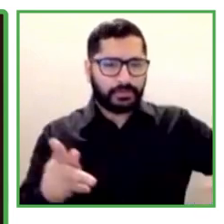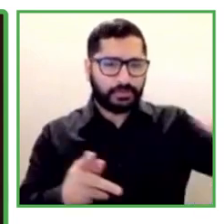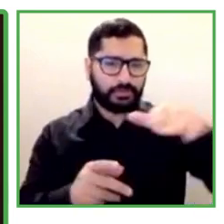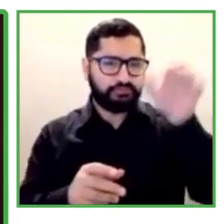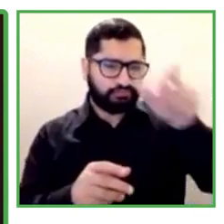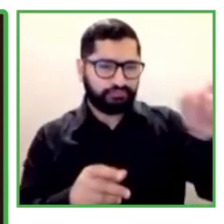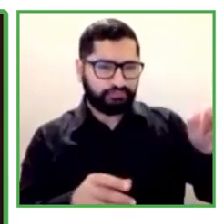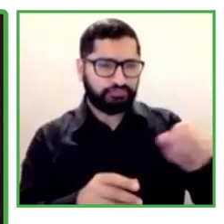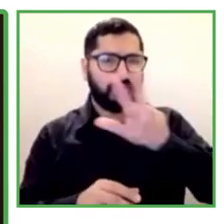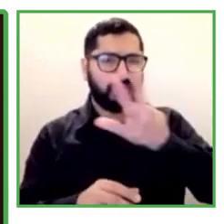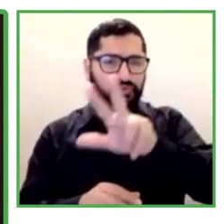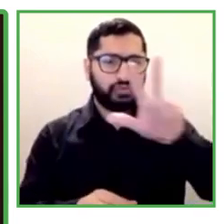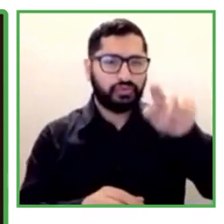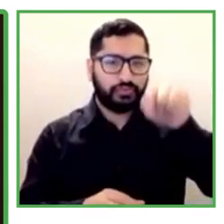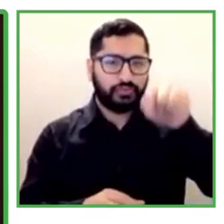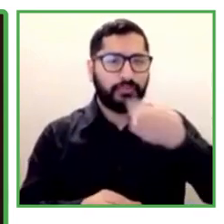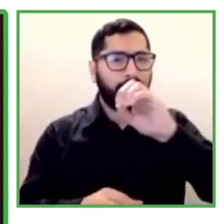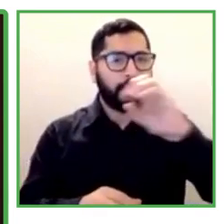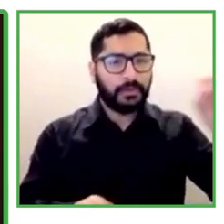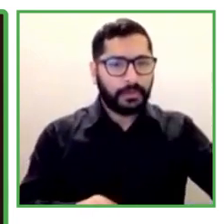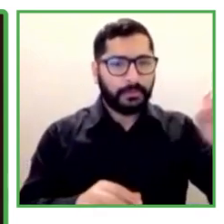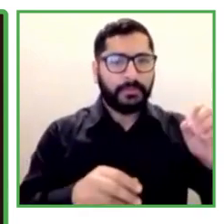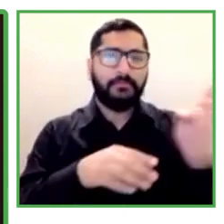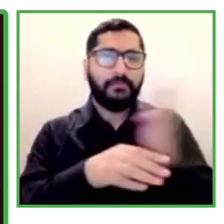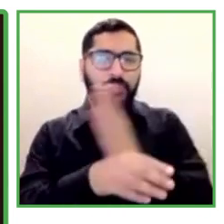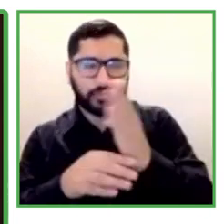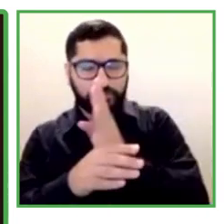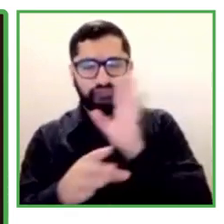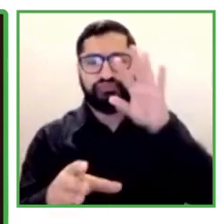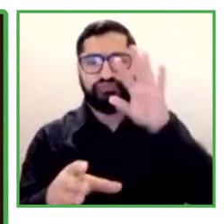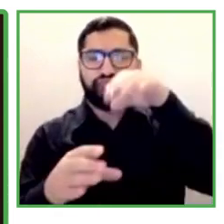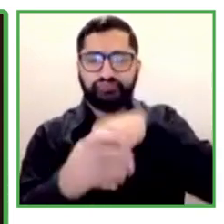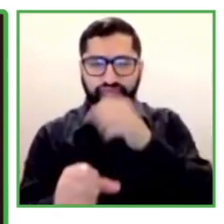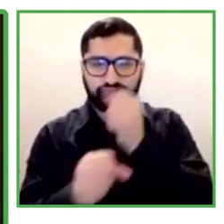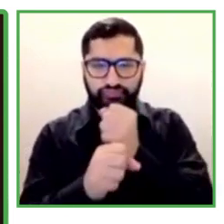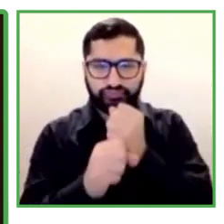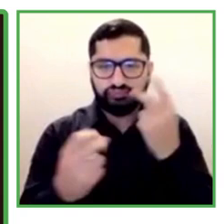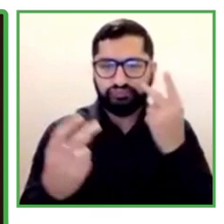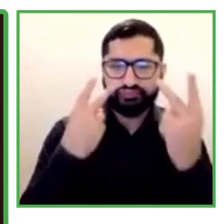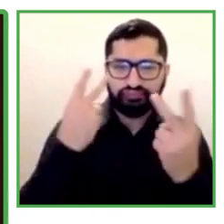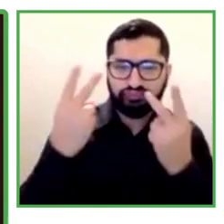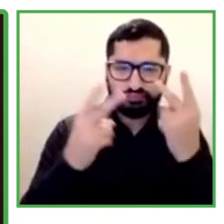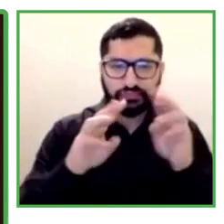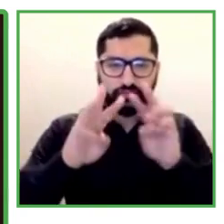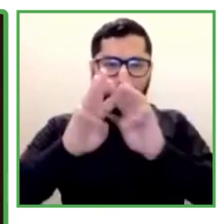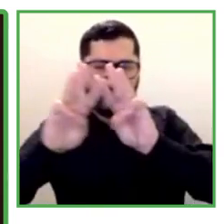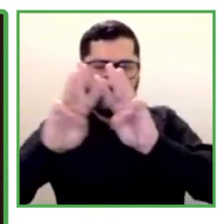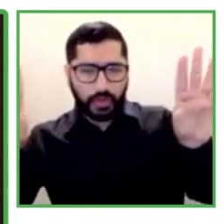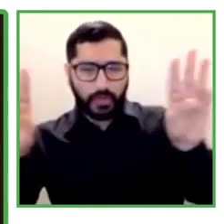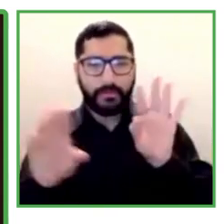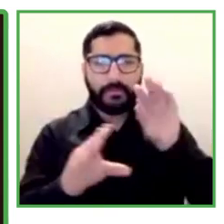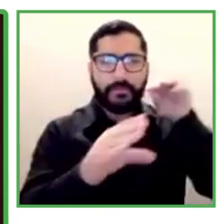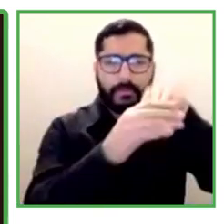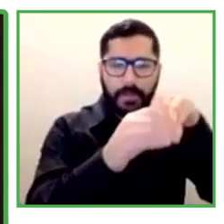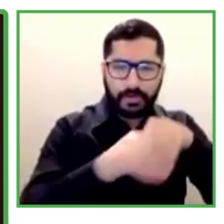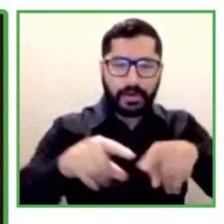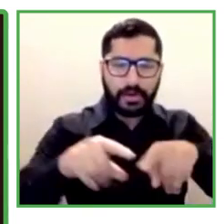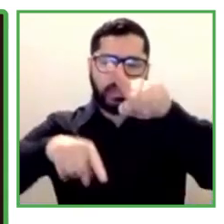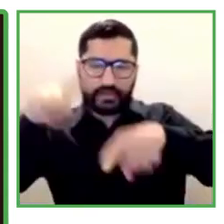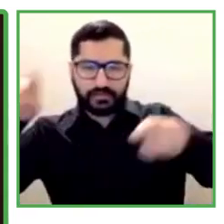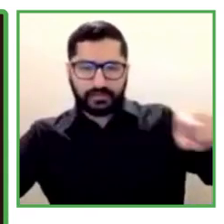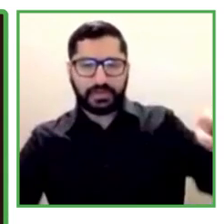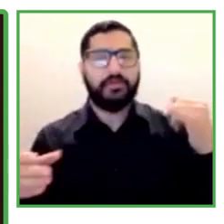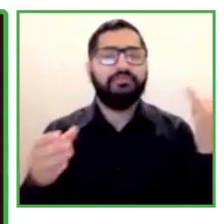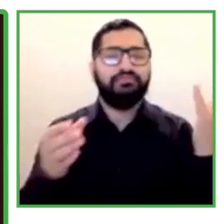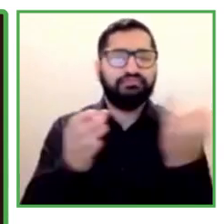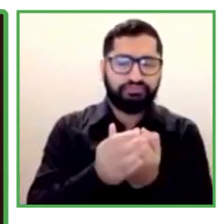inclusion, the content there consists about the content is